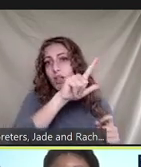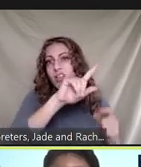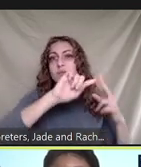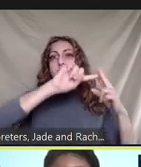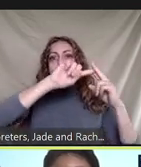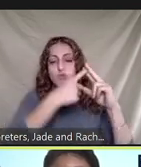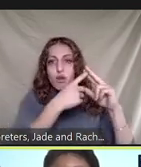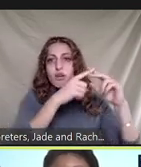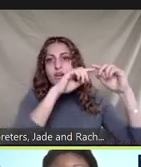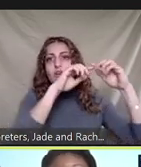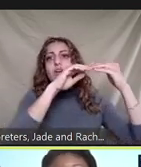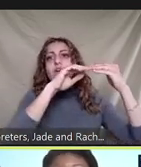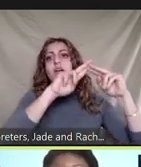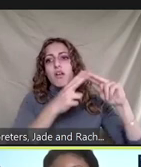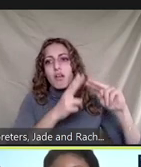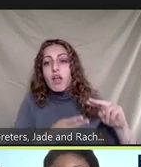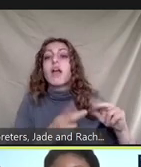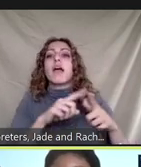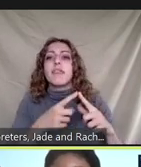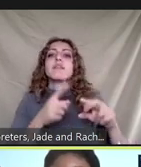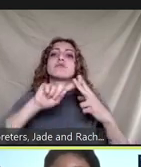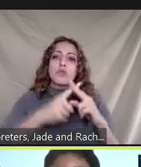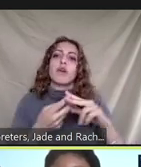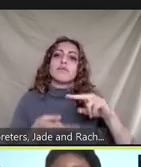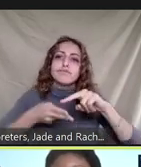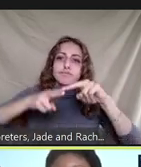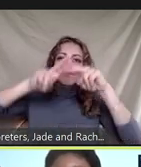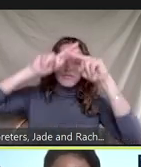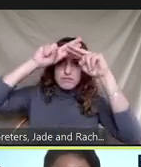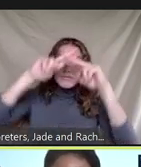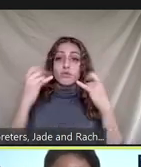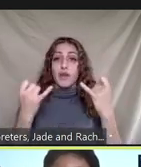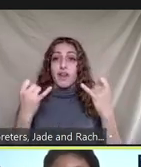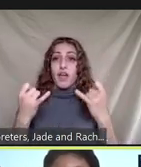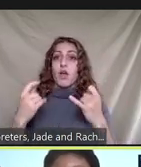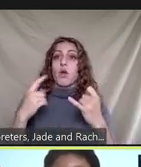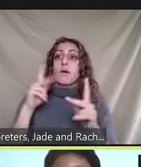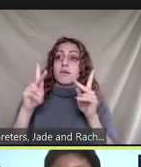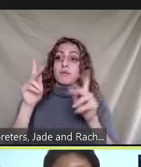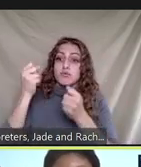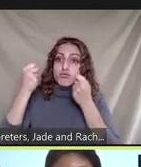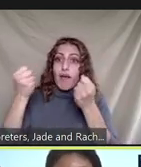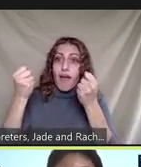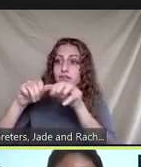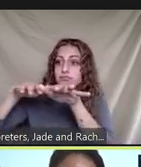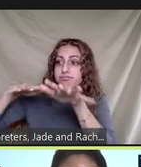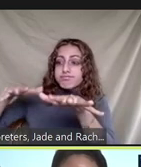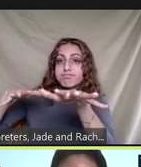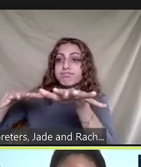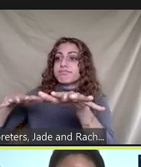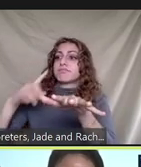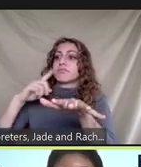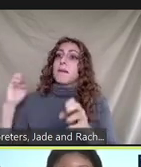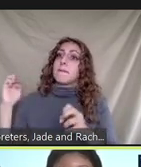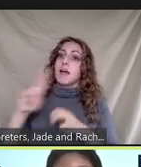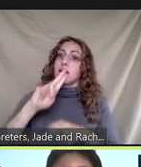rebound presently traffic flow has not returned to pre-covid levels in the south coast air basin